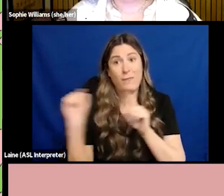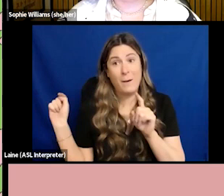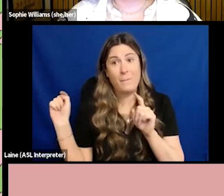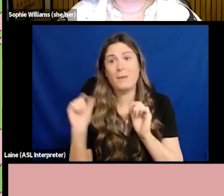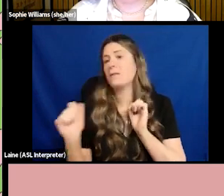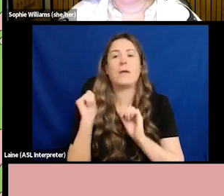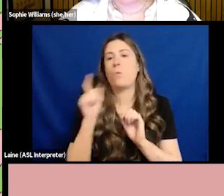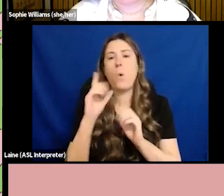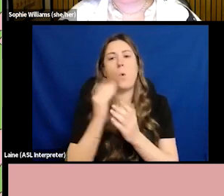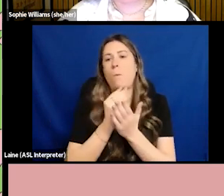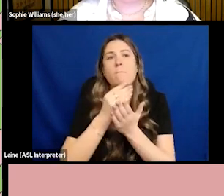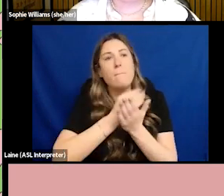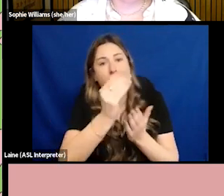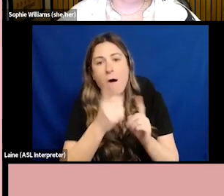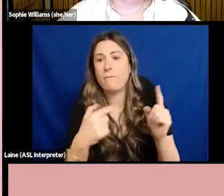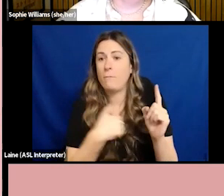continue to be successful.